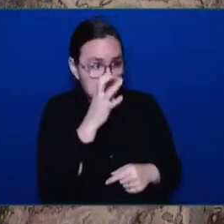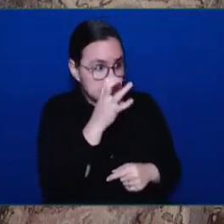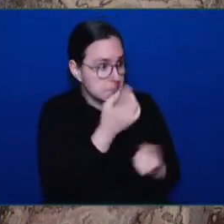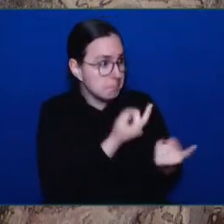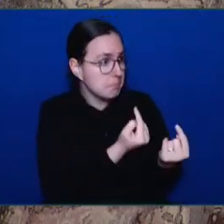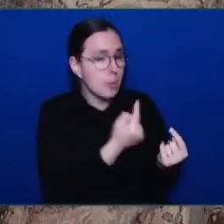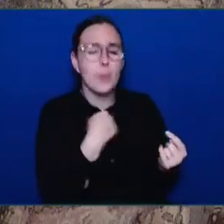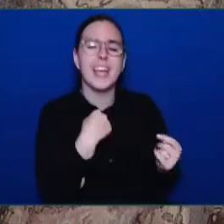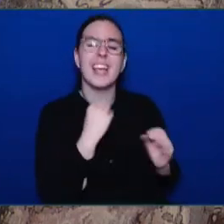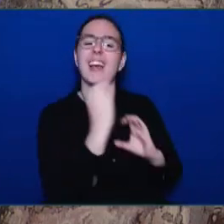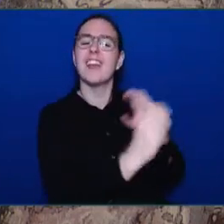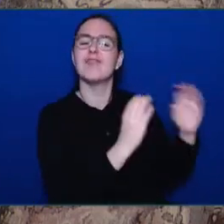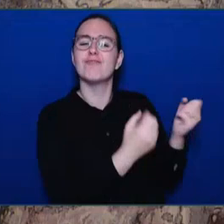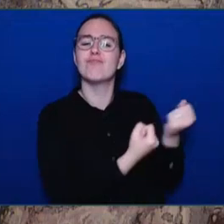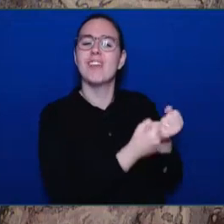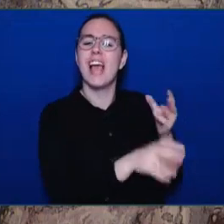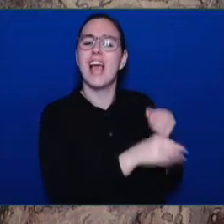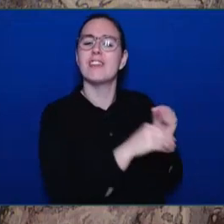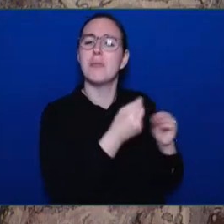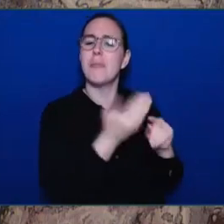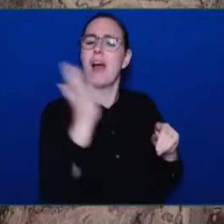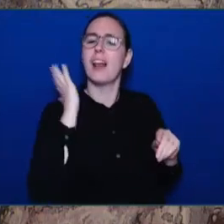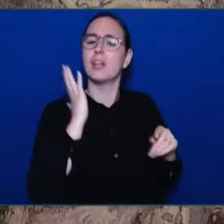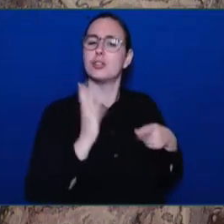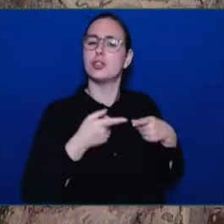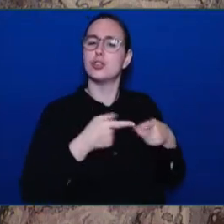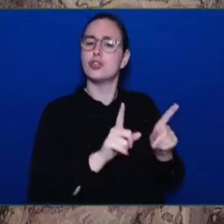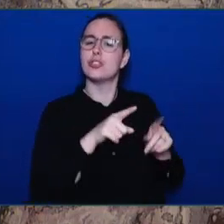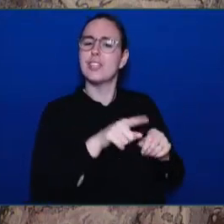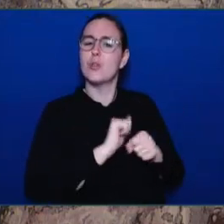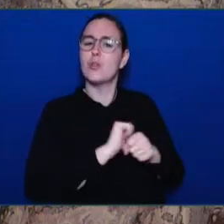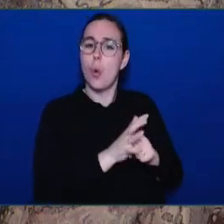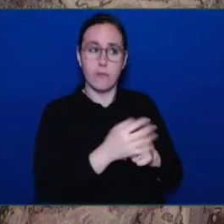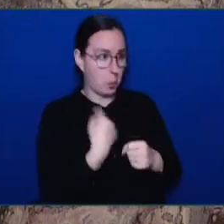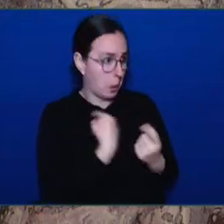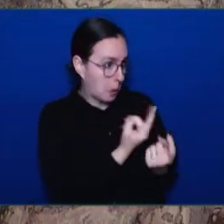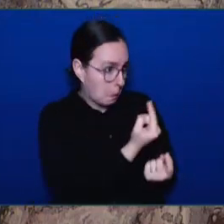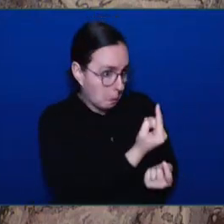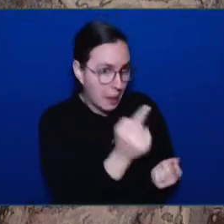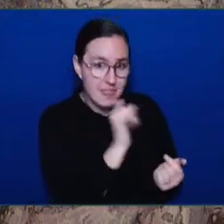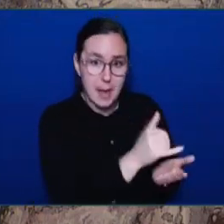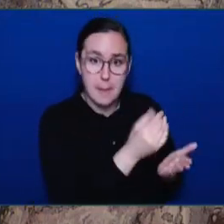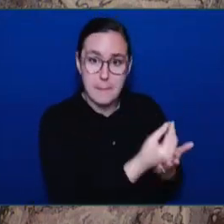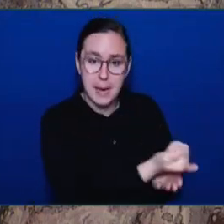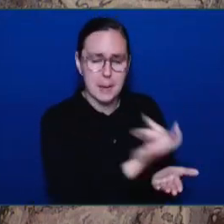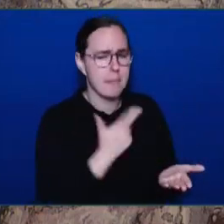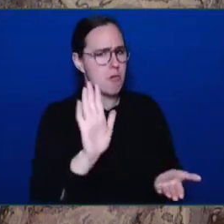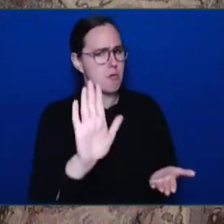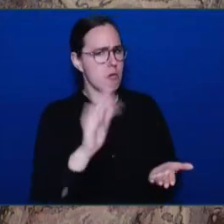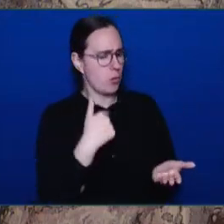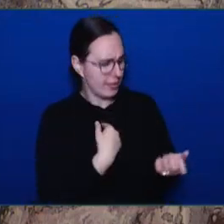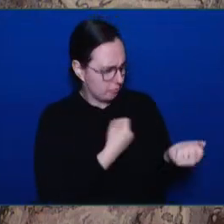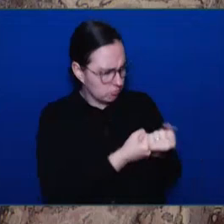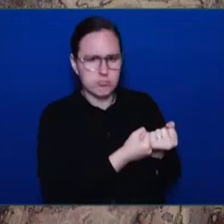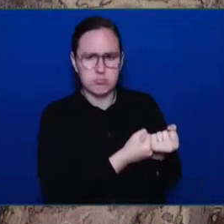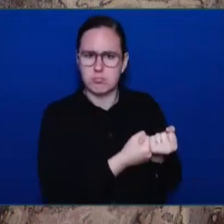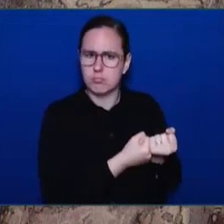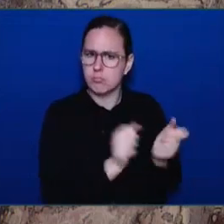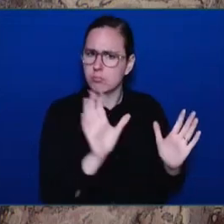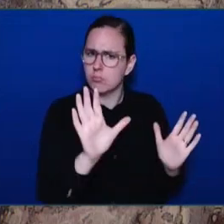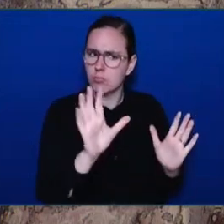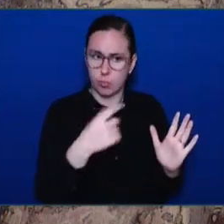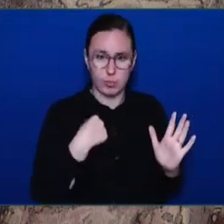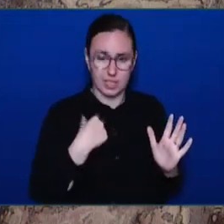were well-known to have provided the most support for people in the province of any other jurisdiction in